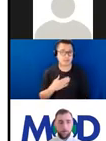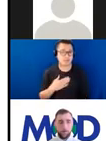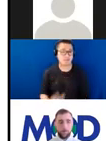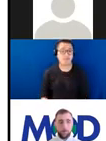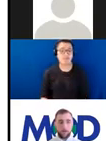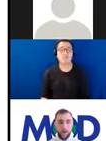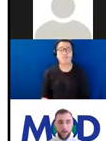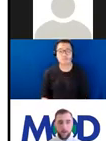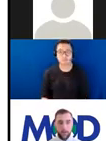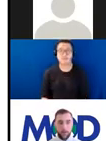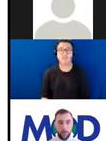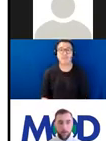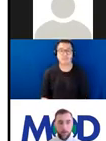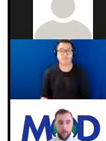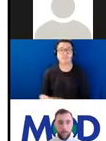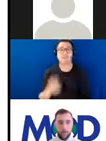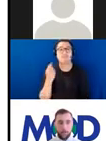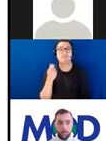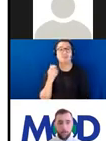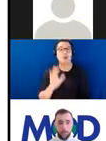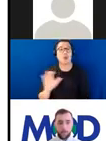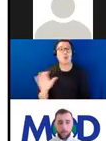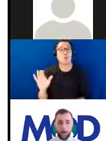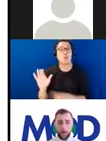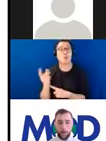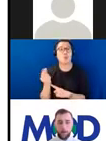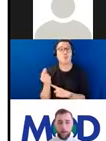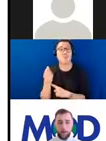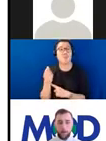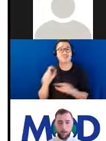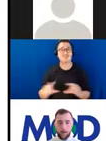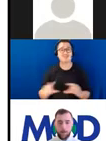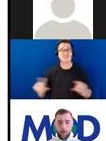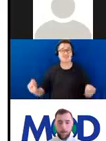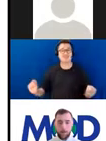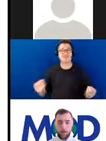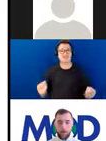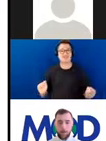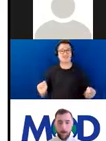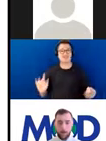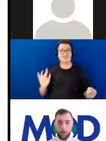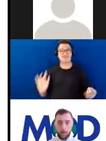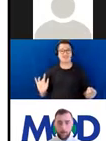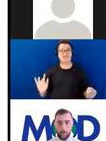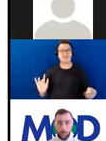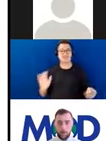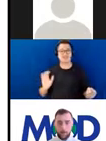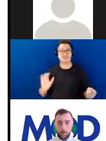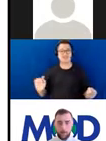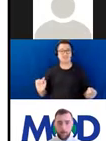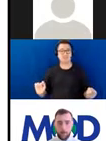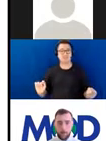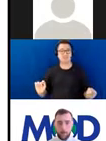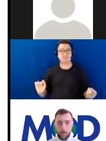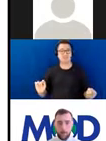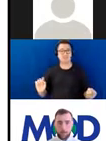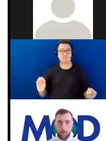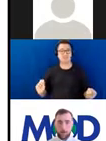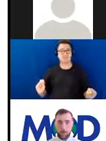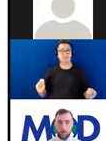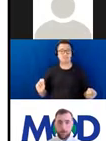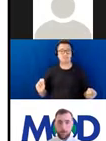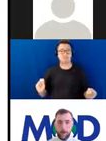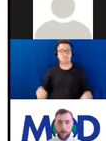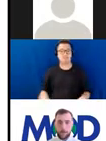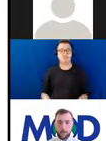So for closed captioning everybody we ask that you go down to the bottom of your screen and you turn on your closed captioning. Also